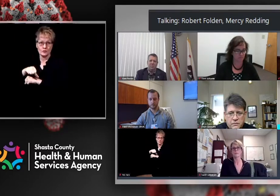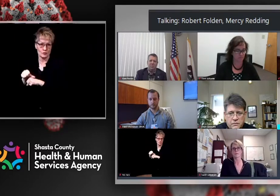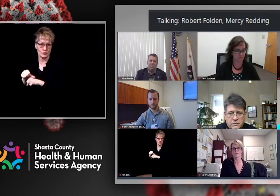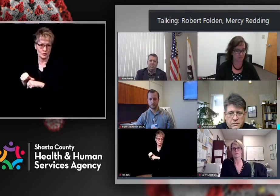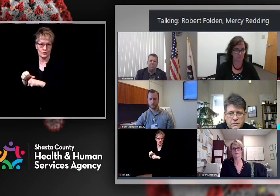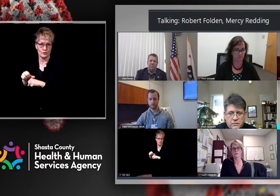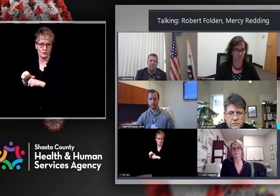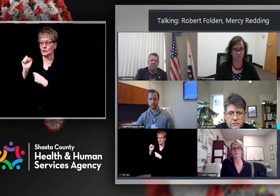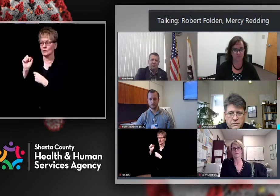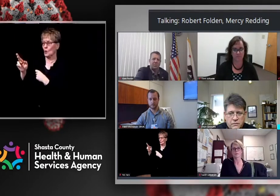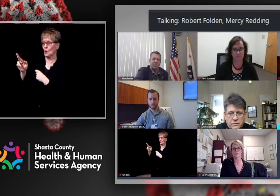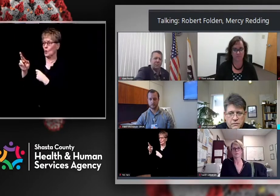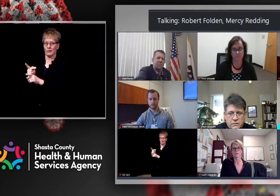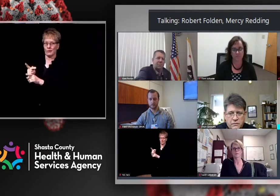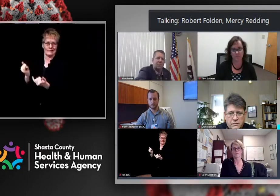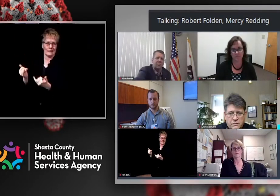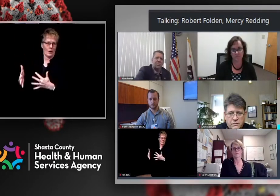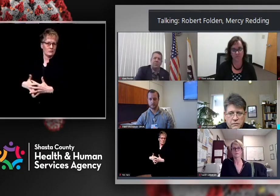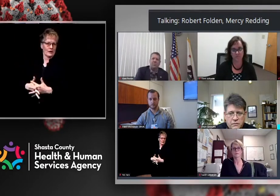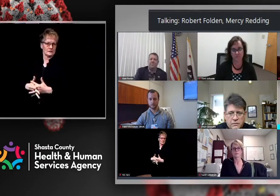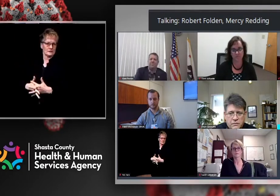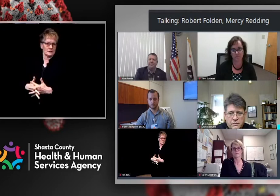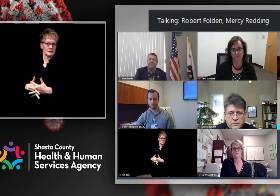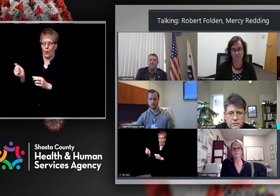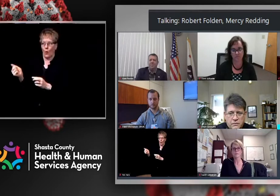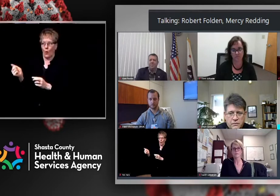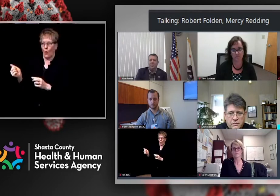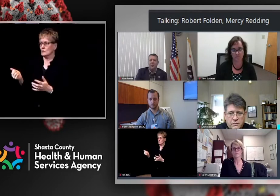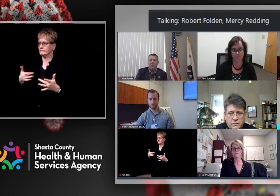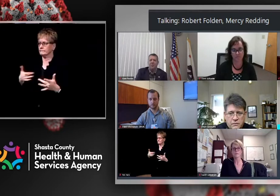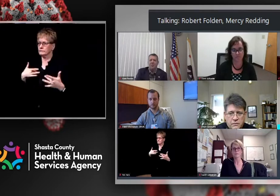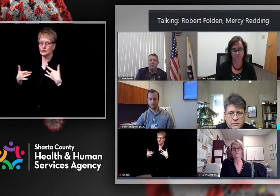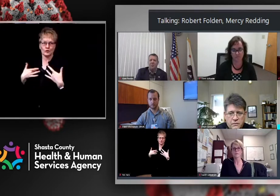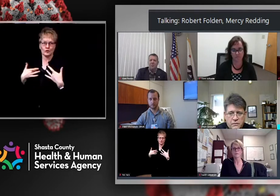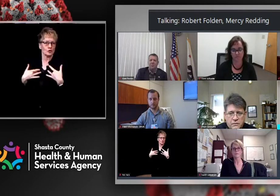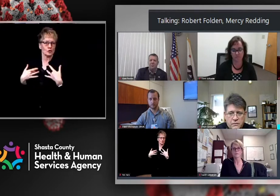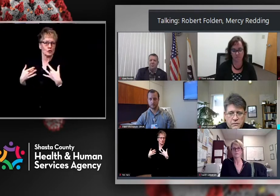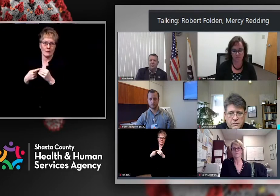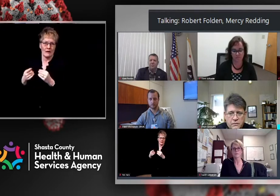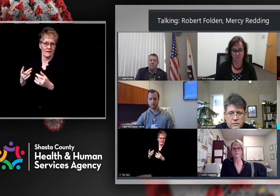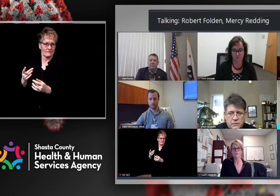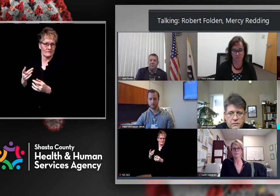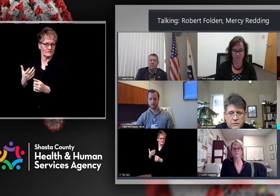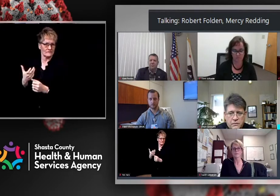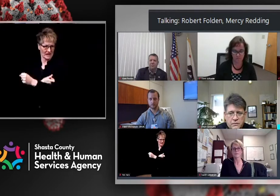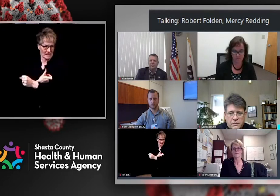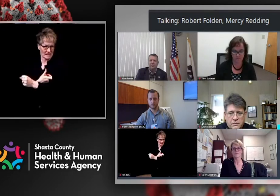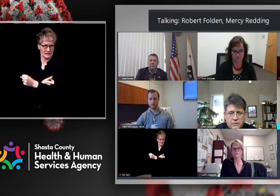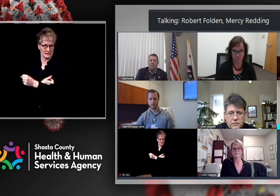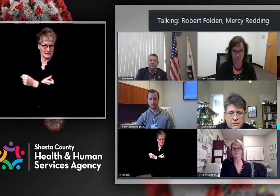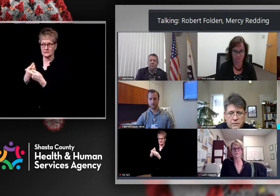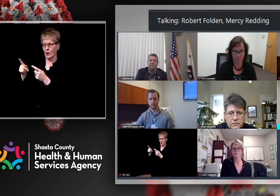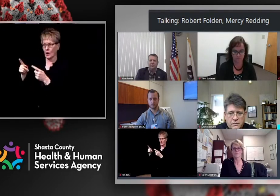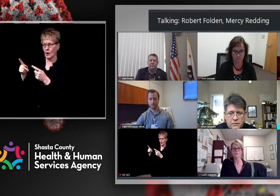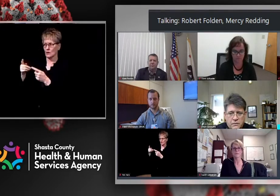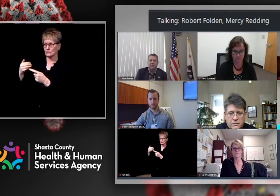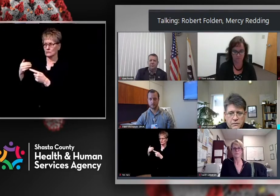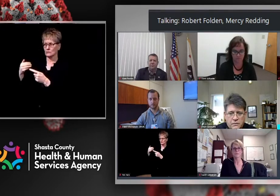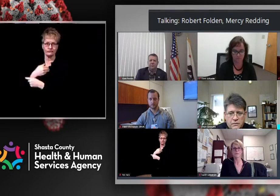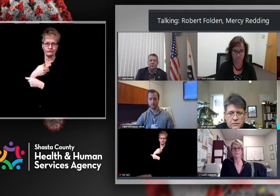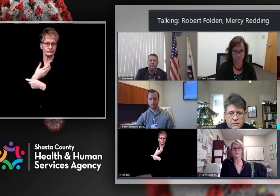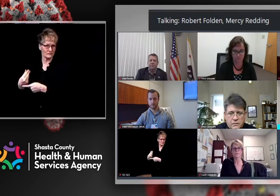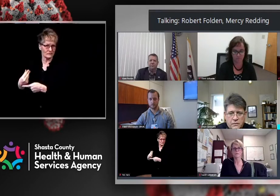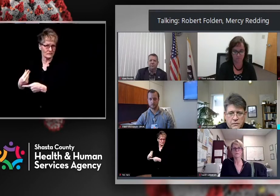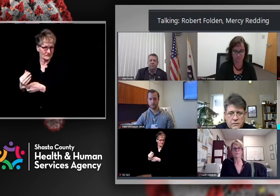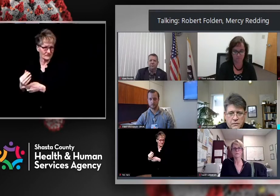pregnant or just concerned about getting this vaccine while breastfeeding. So I think once